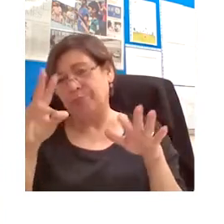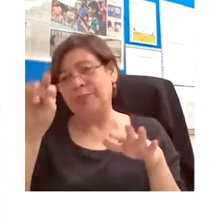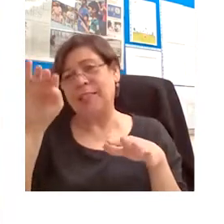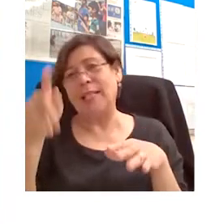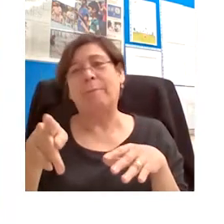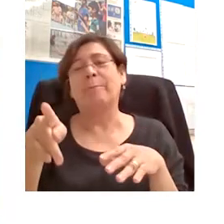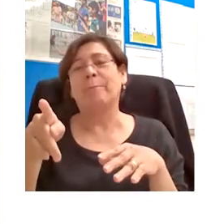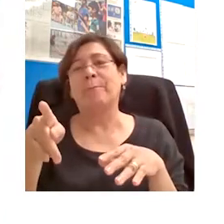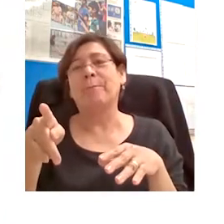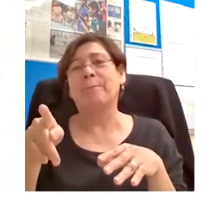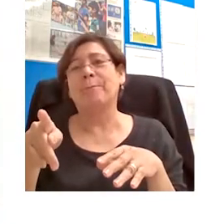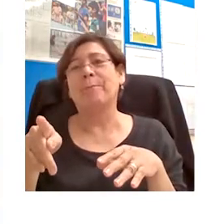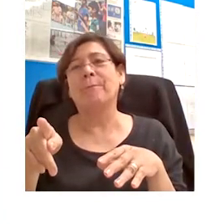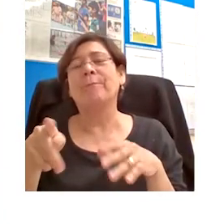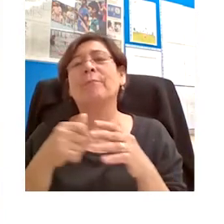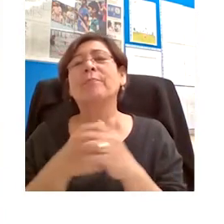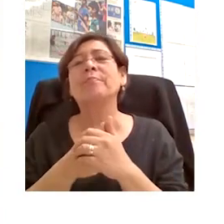asleep.